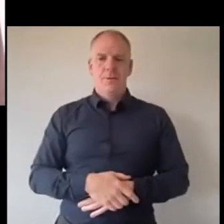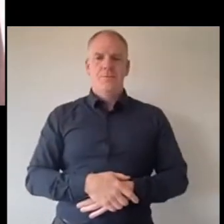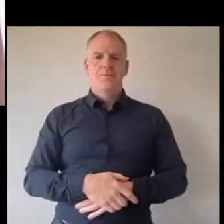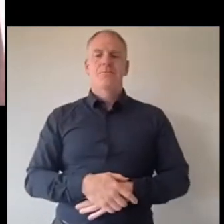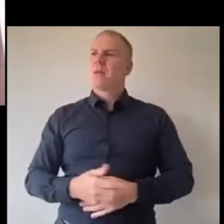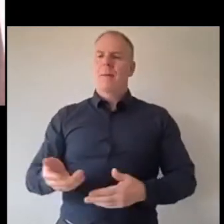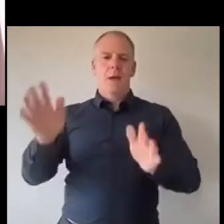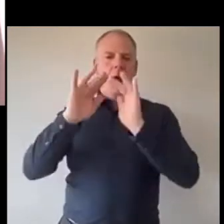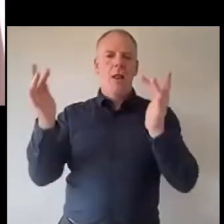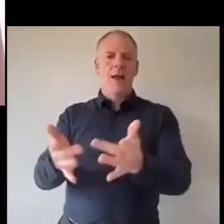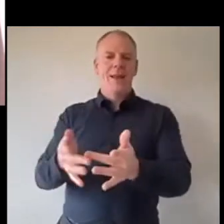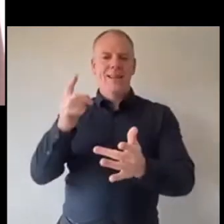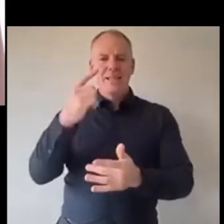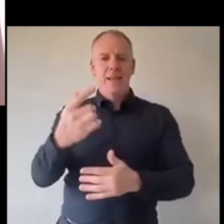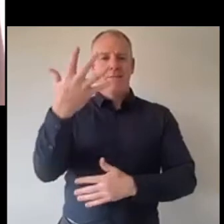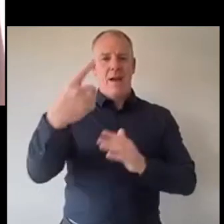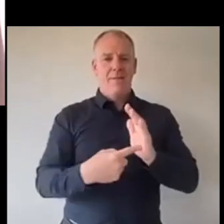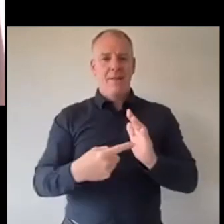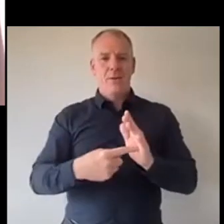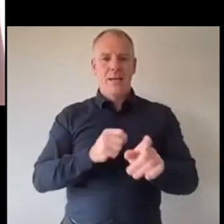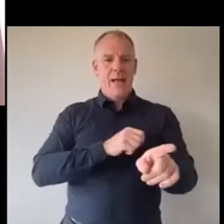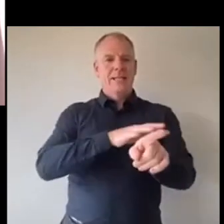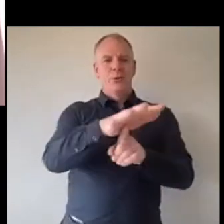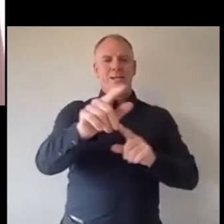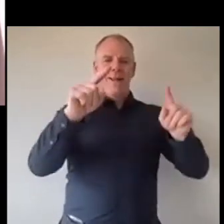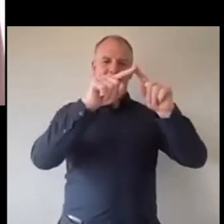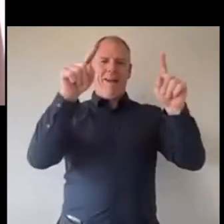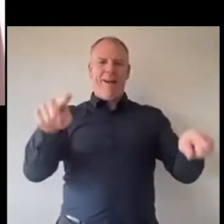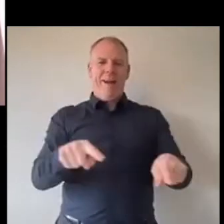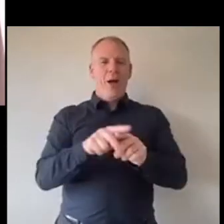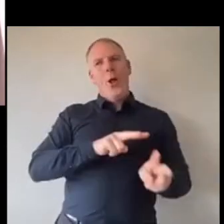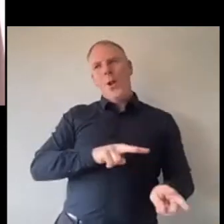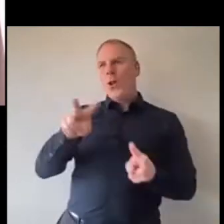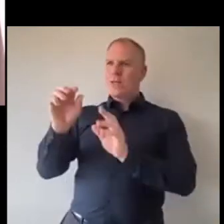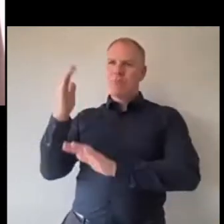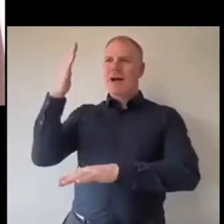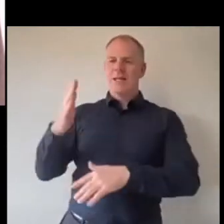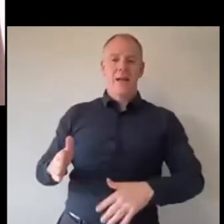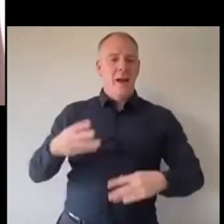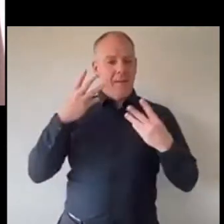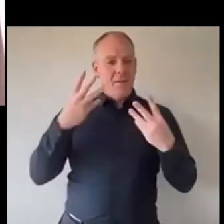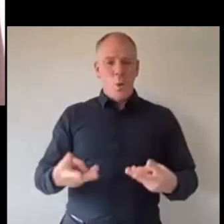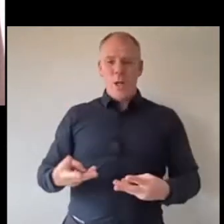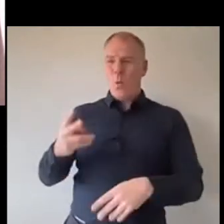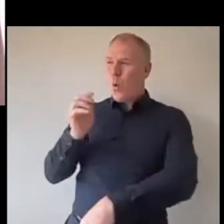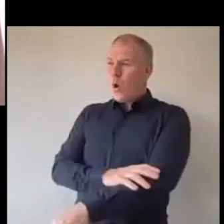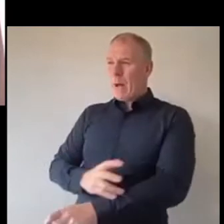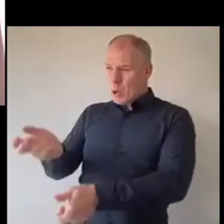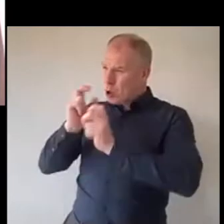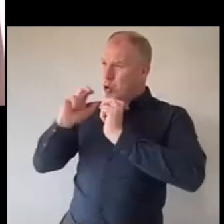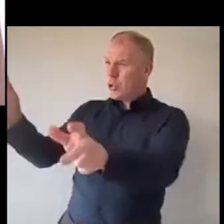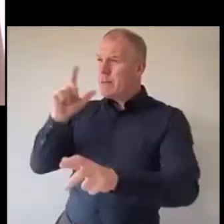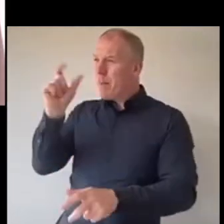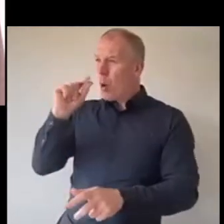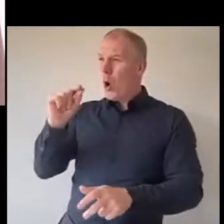online and you could see 5,000 inspirational quotes telling you to look in the if you just want to go out and scream at birds today and have a meltdown